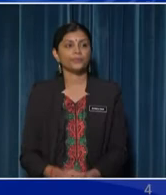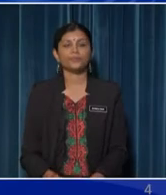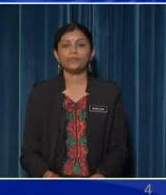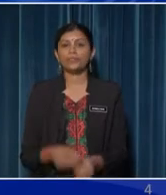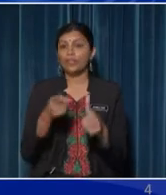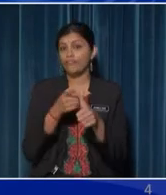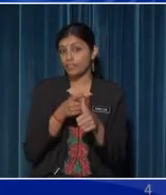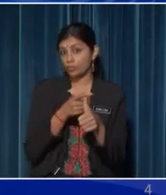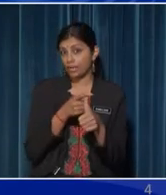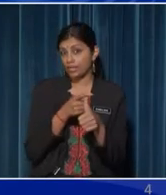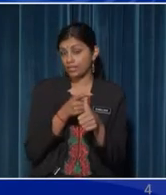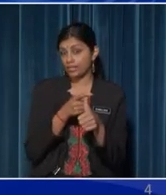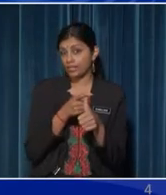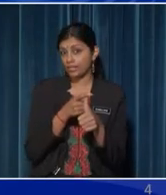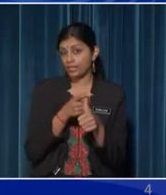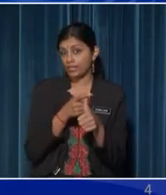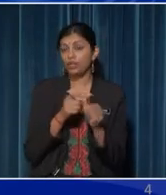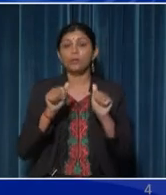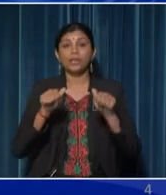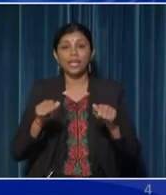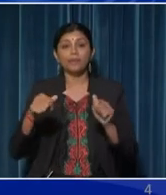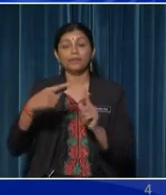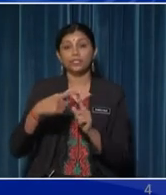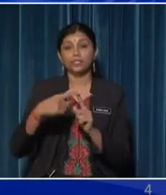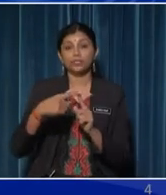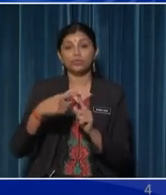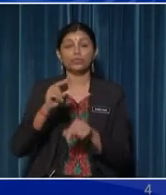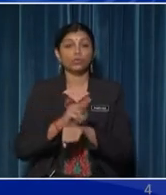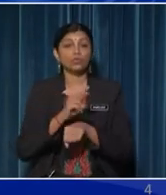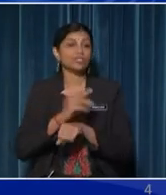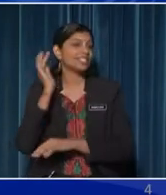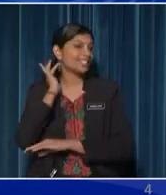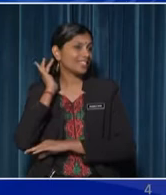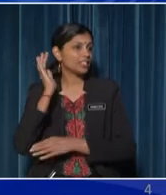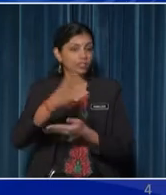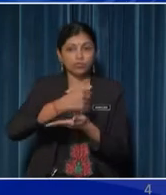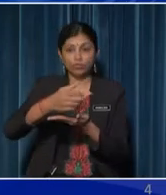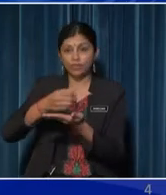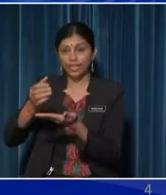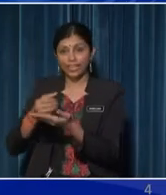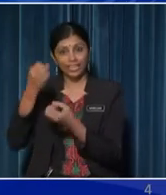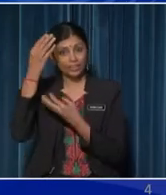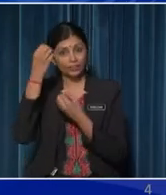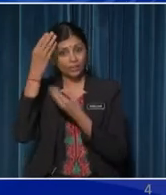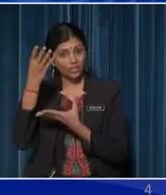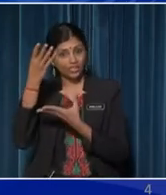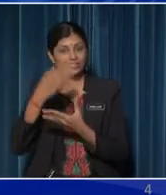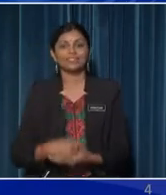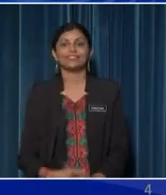Firstly, you will be able to use your senses to gather information And